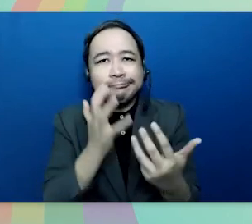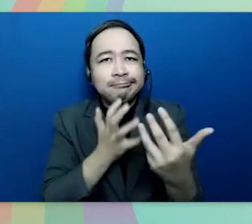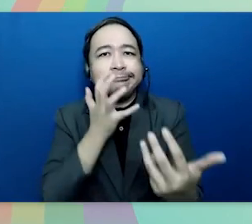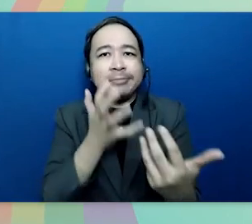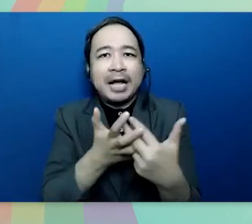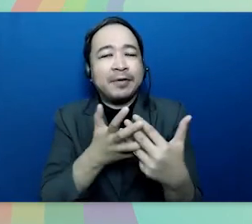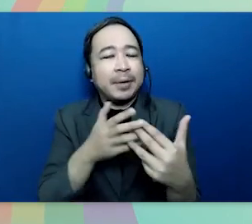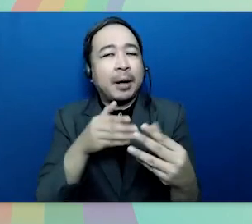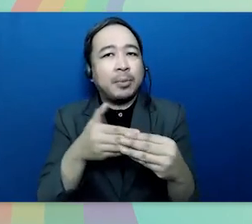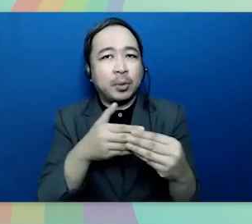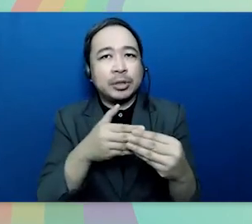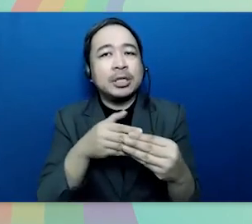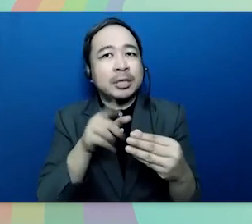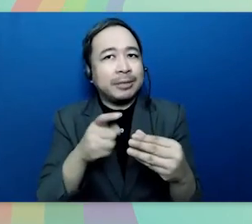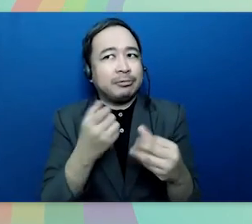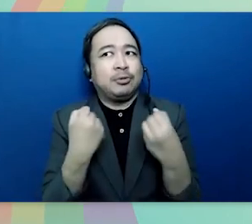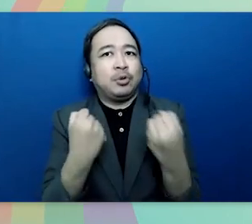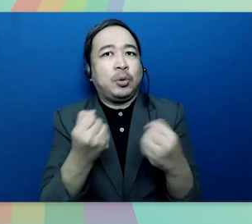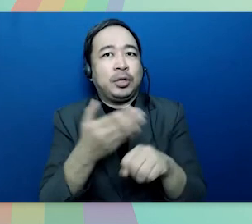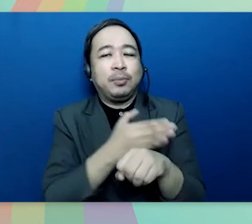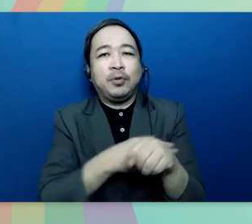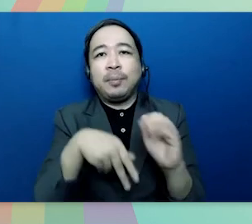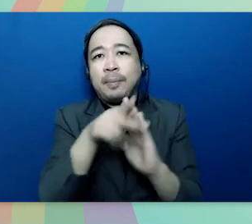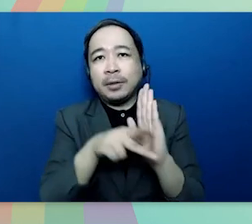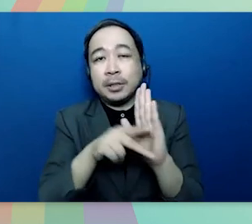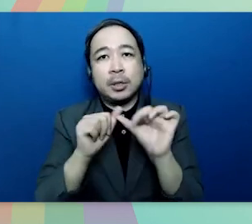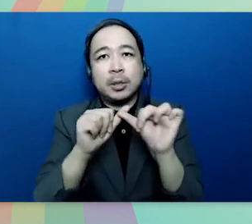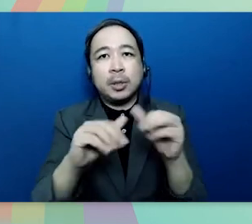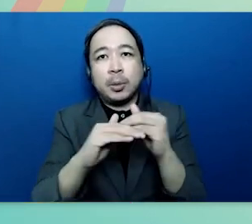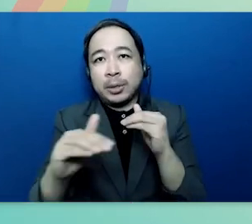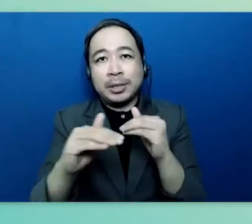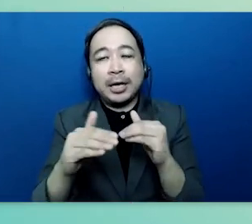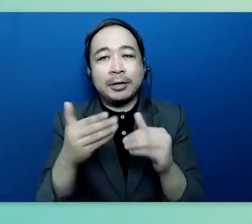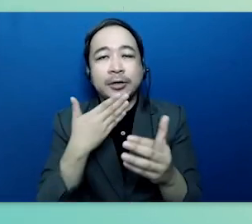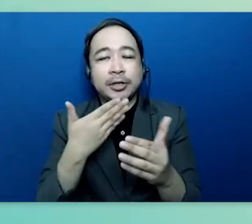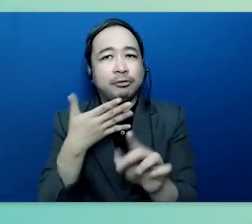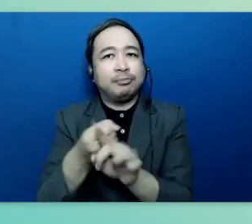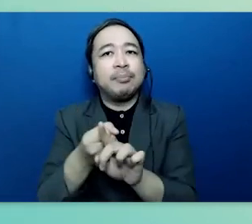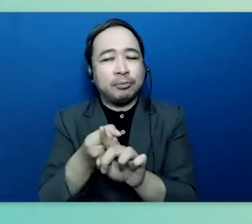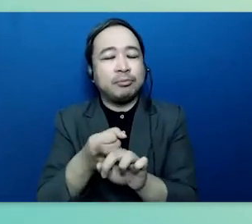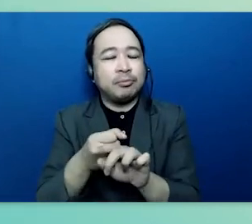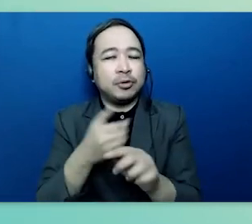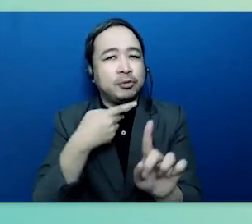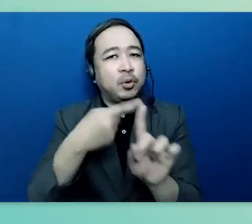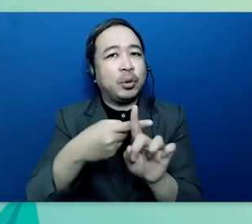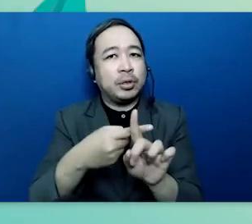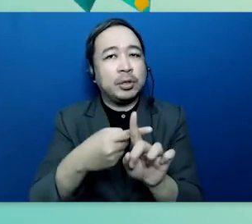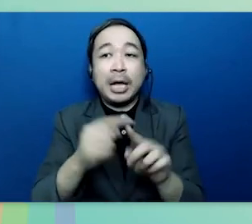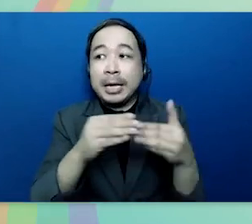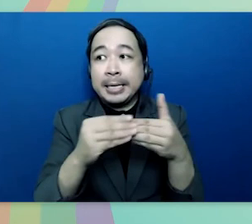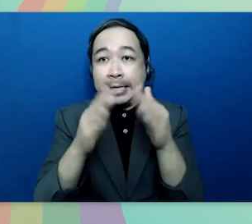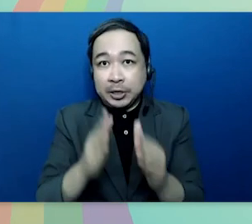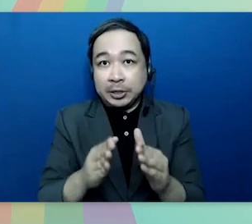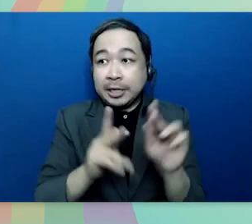compelling reasons to adopt and bolster policies that are sustainable and impactful leaders